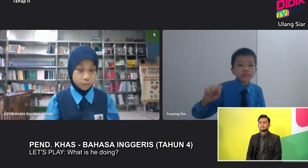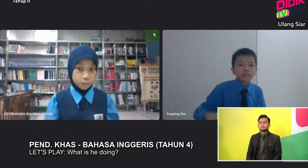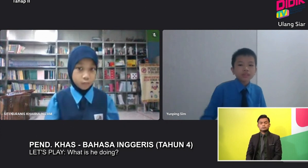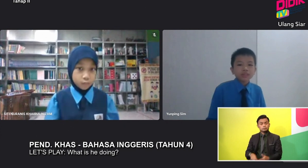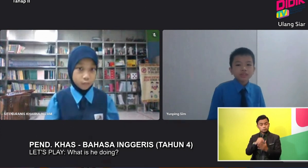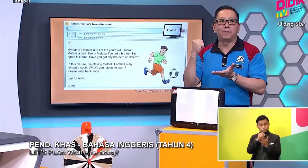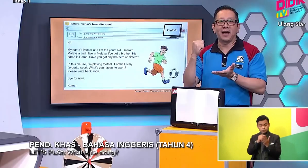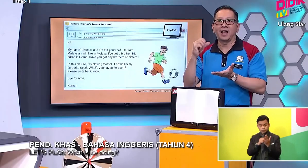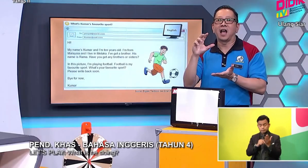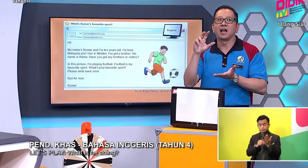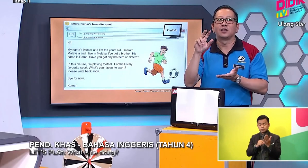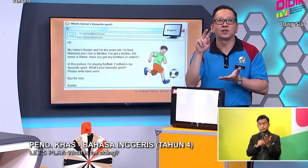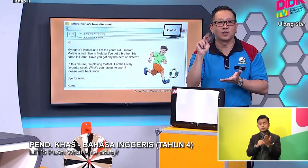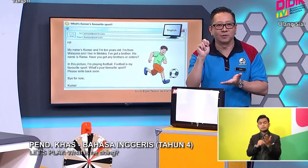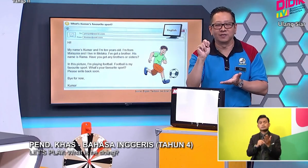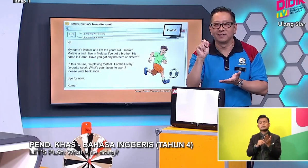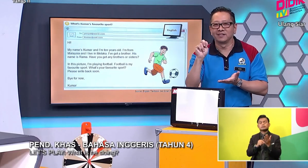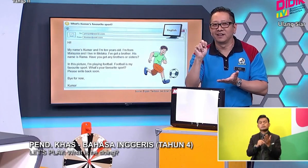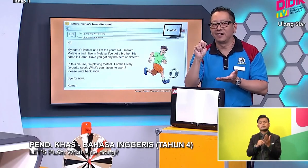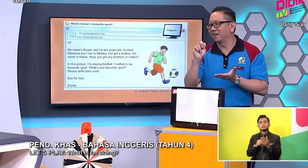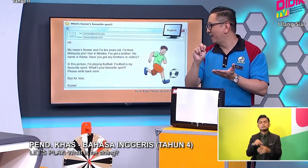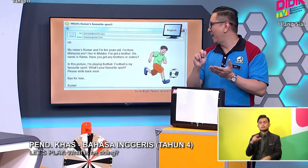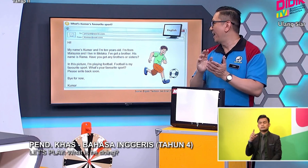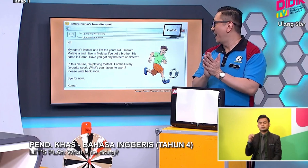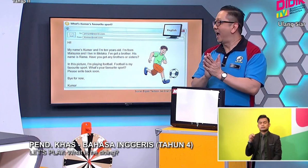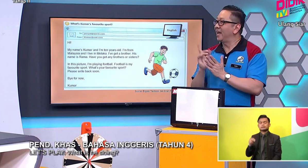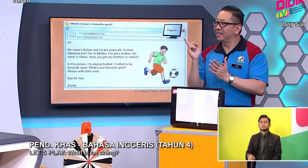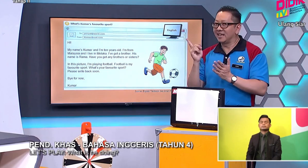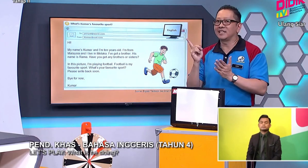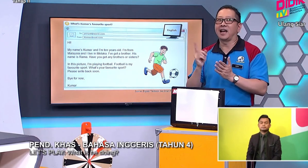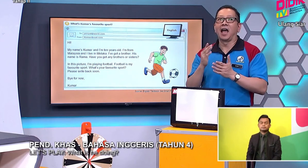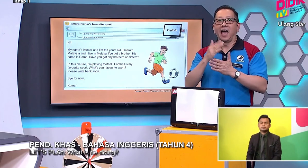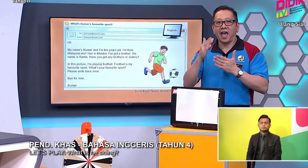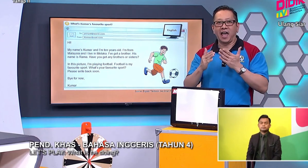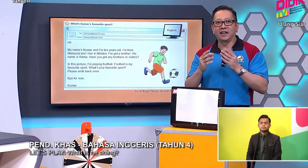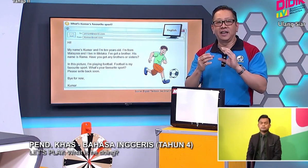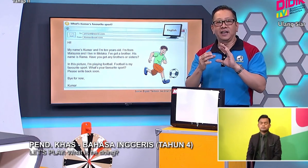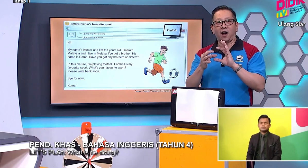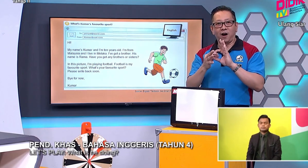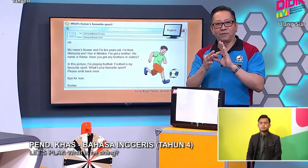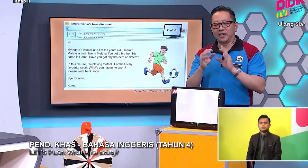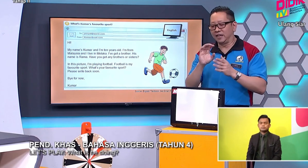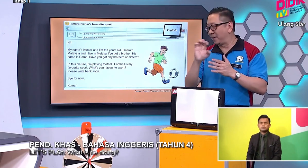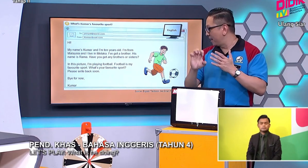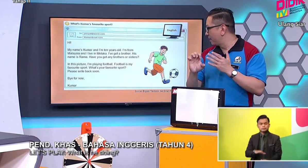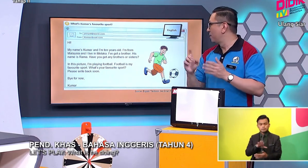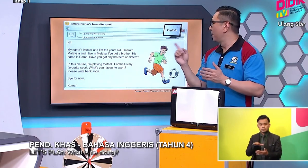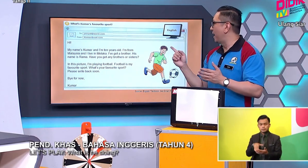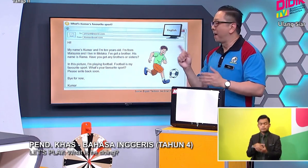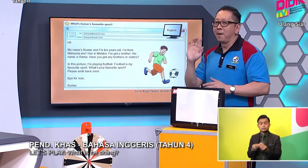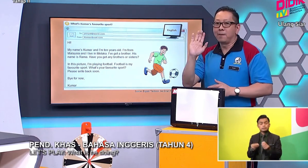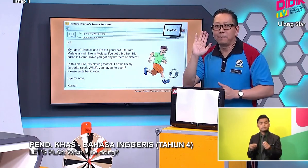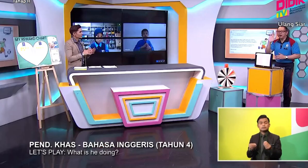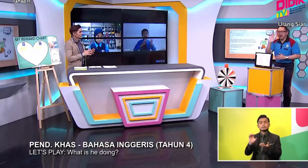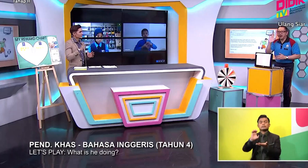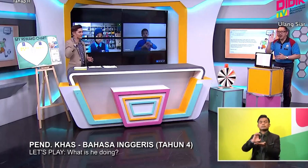Back Soon Okay And Is That Ending Of The Bye